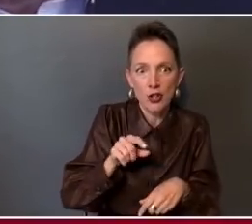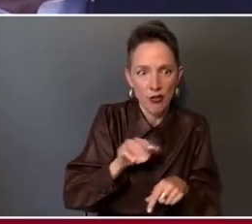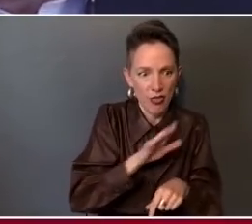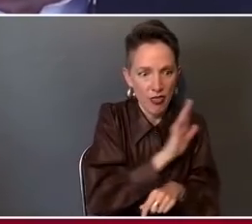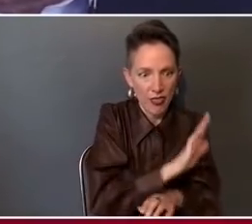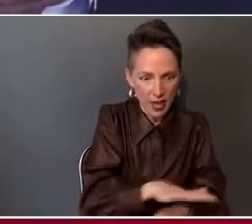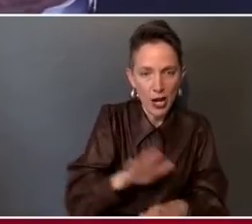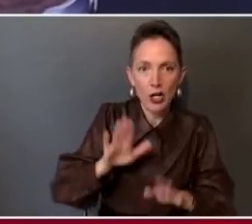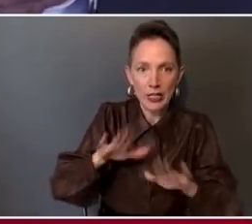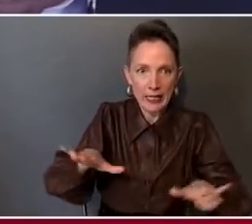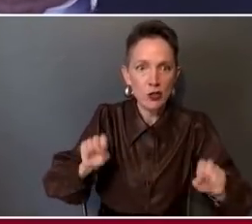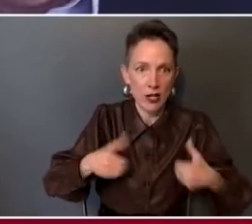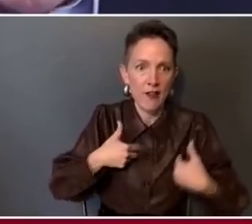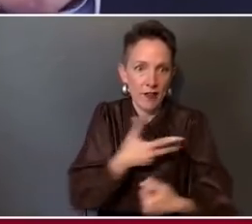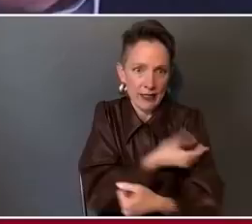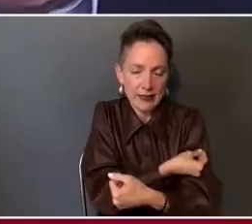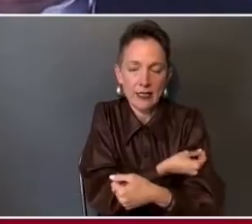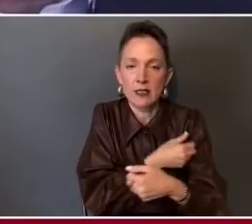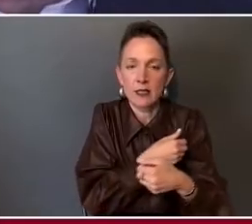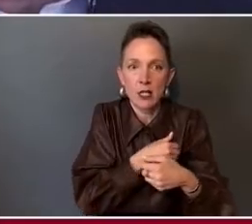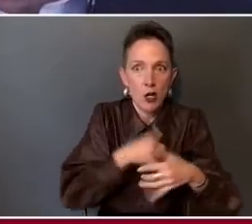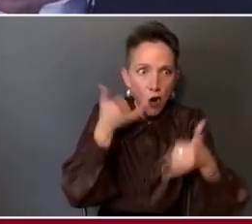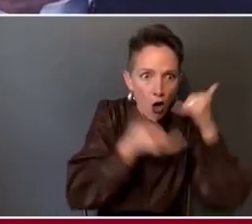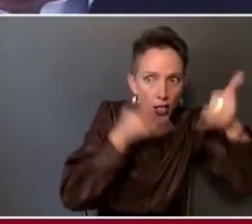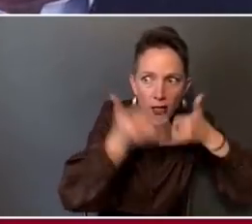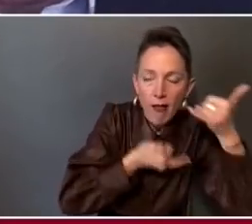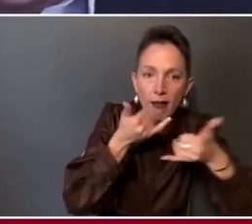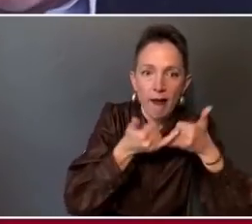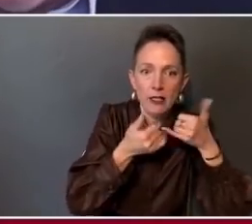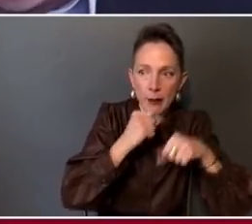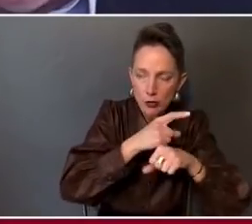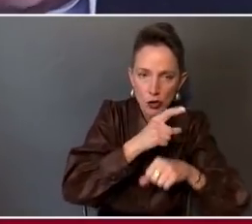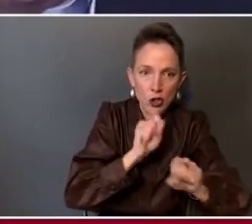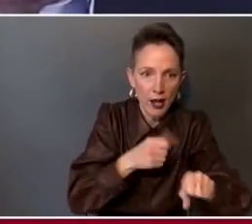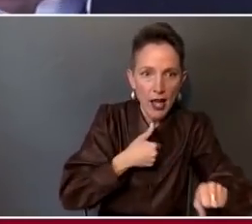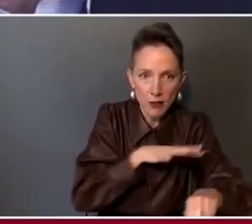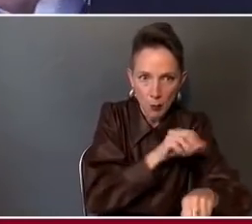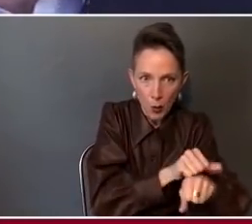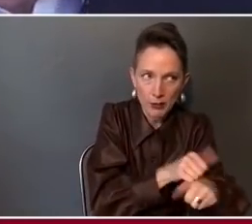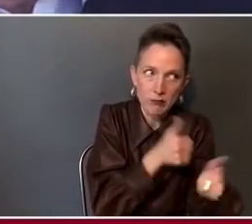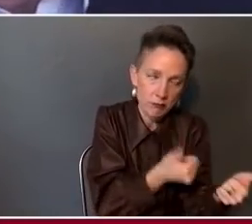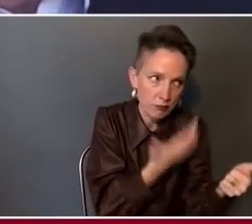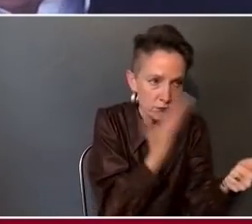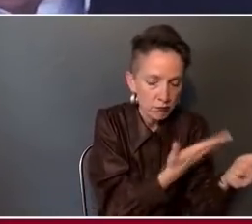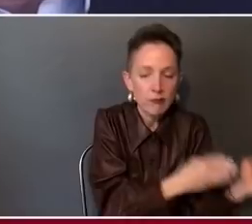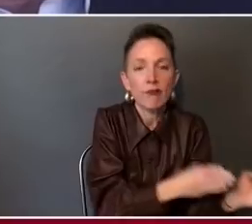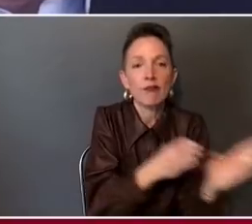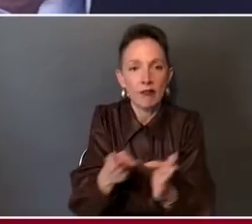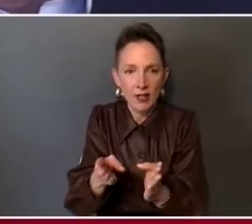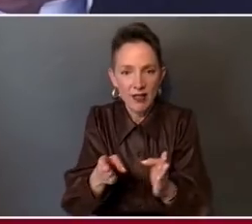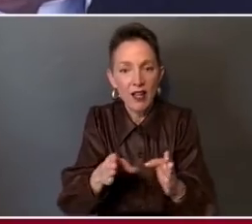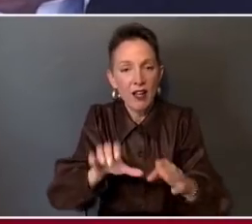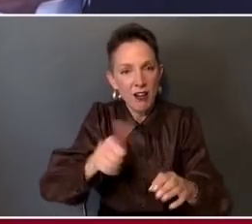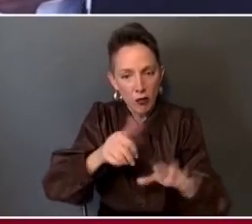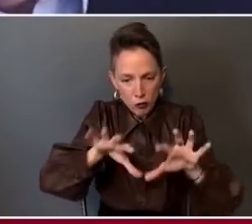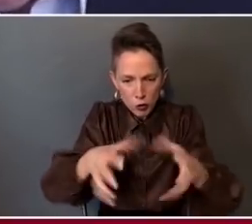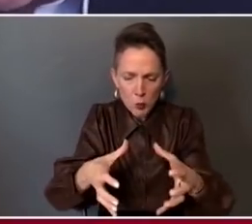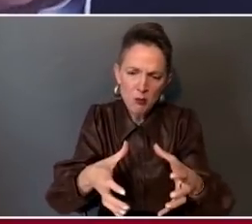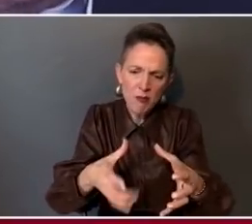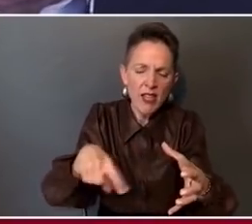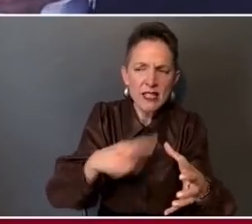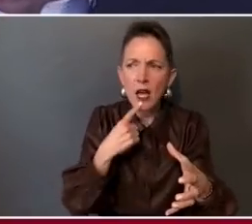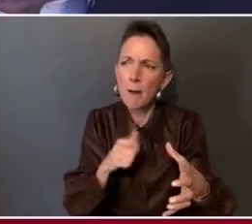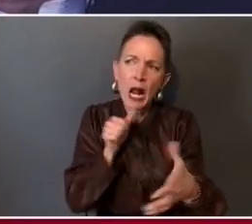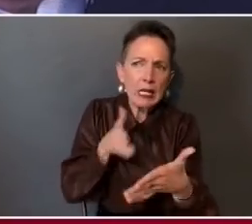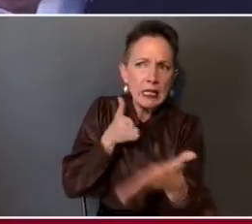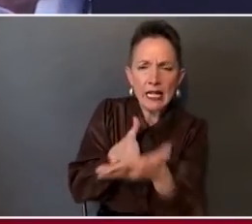day until they could get an appointment. Thank you, by the way, for that. There were those in the middle that said, you know, I'm not against these vaccines, but I want